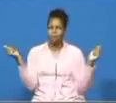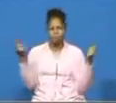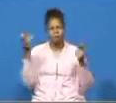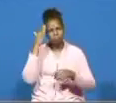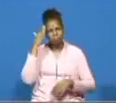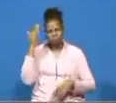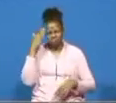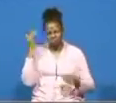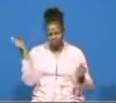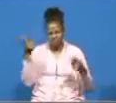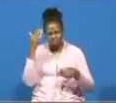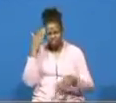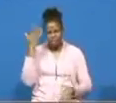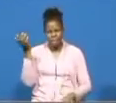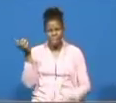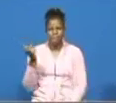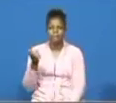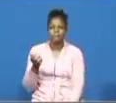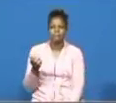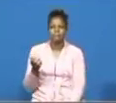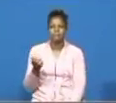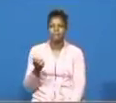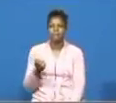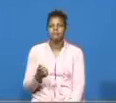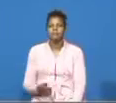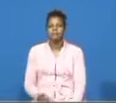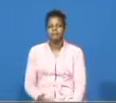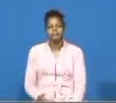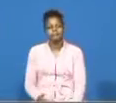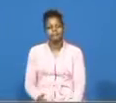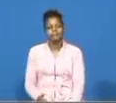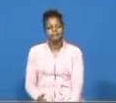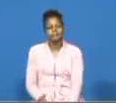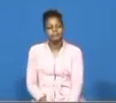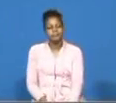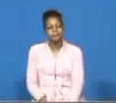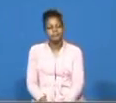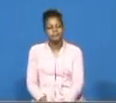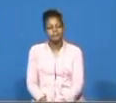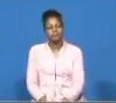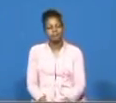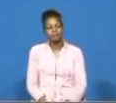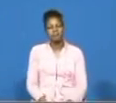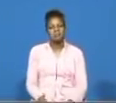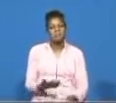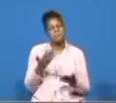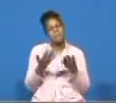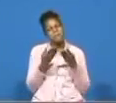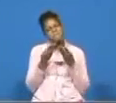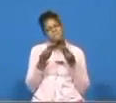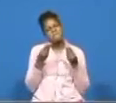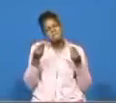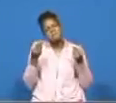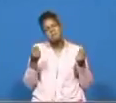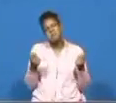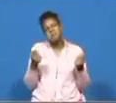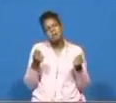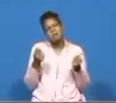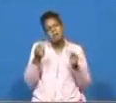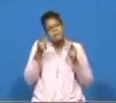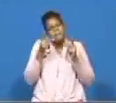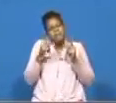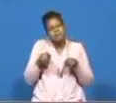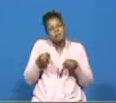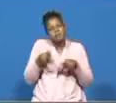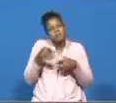hear me somebody we all know to a great extent i know that there may be a few of us on the platform who may not